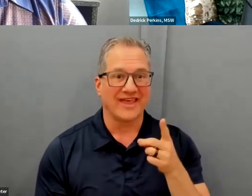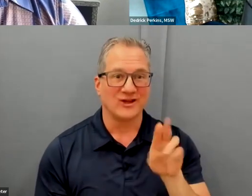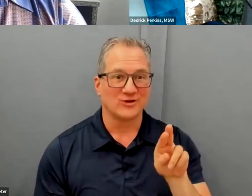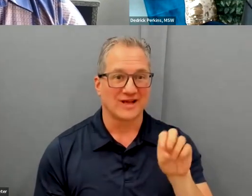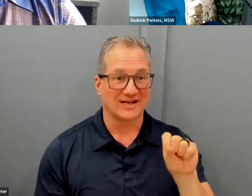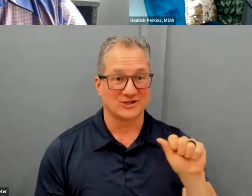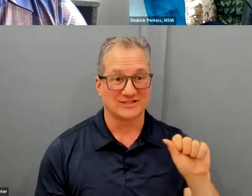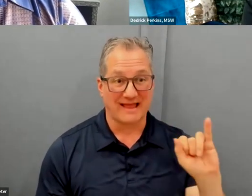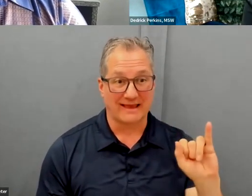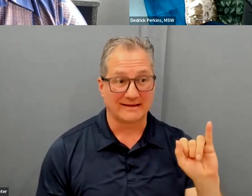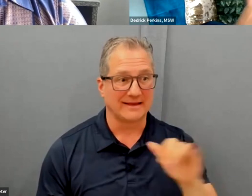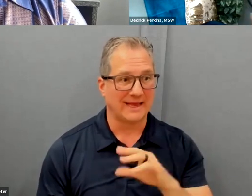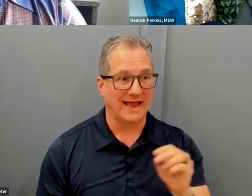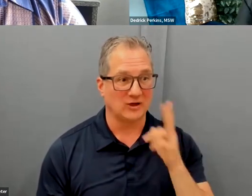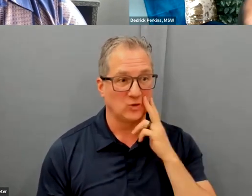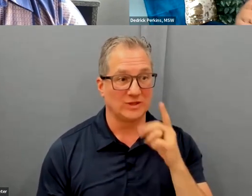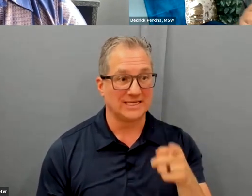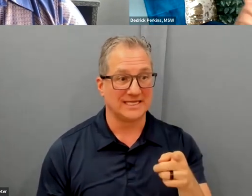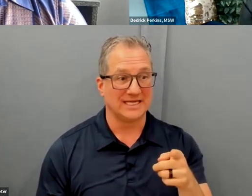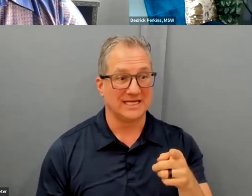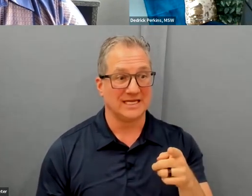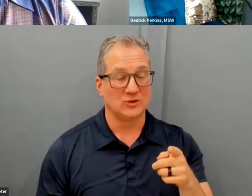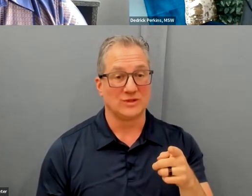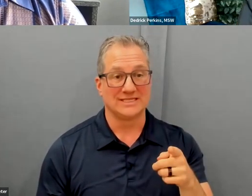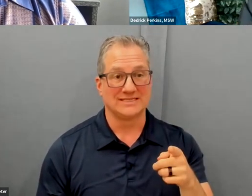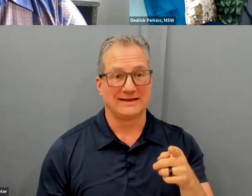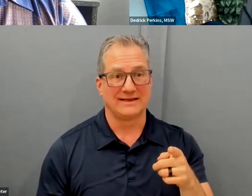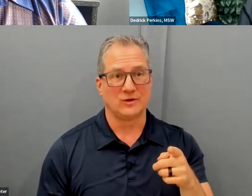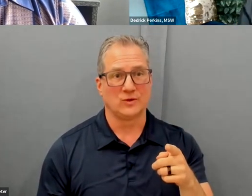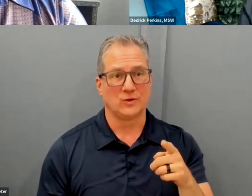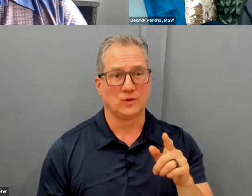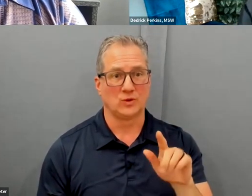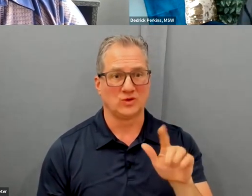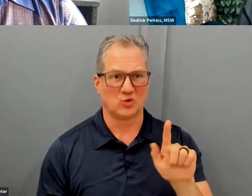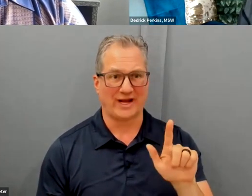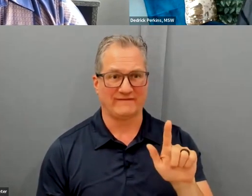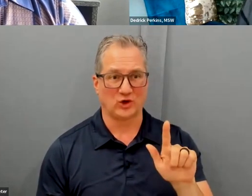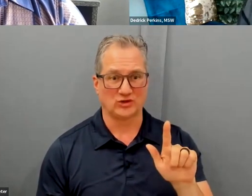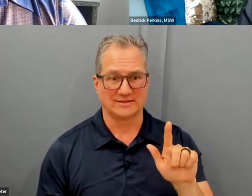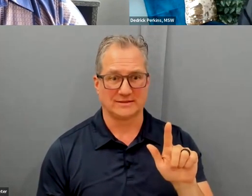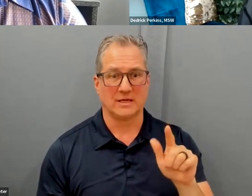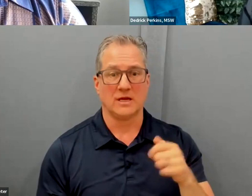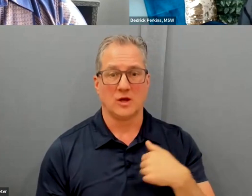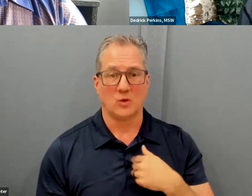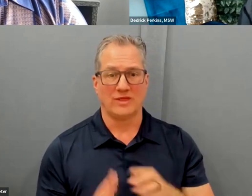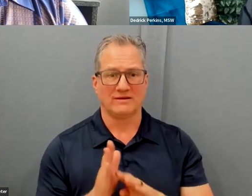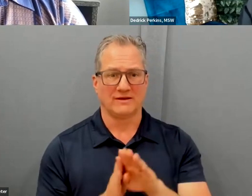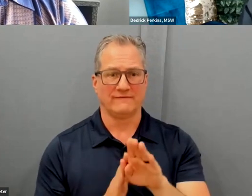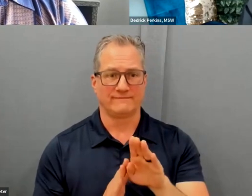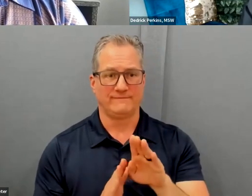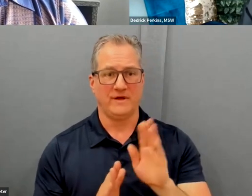And we will see you on the 21st with the development of the Pledge to our